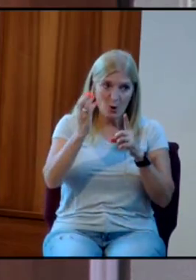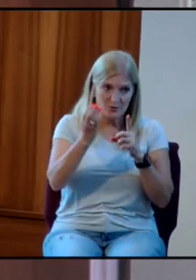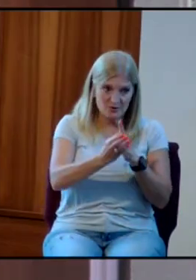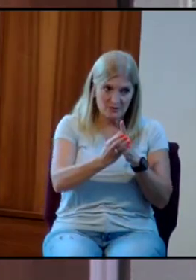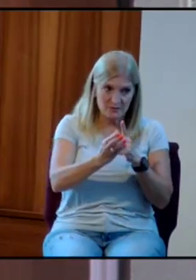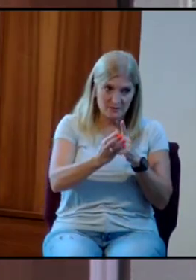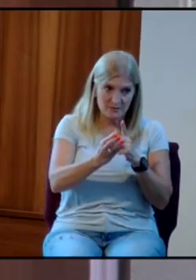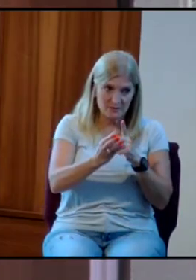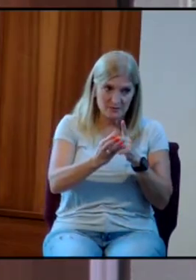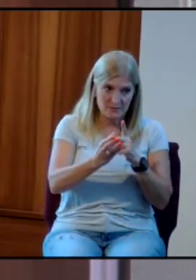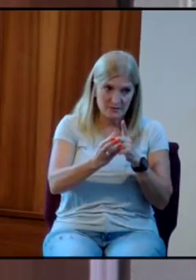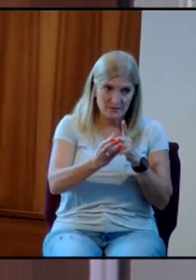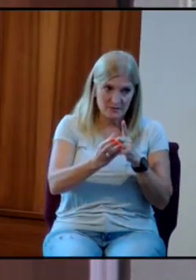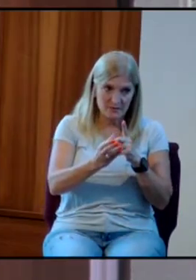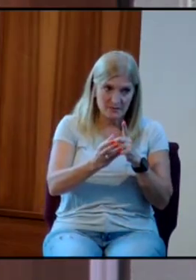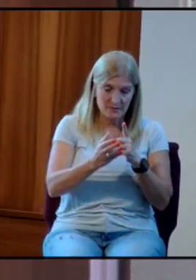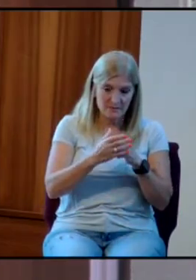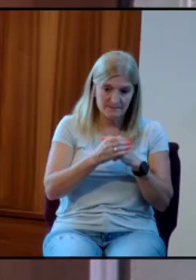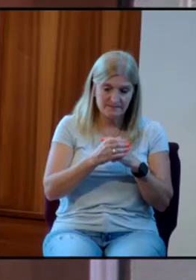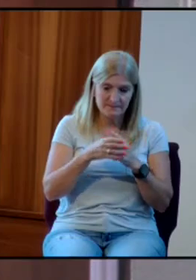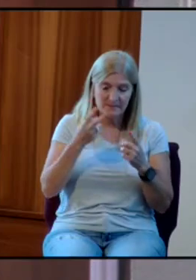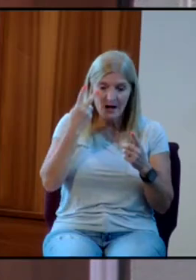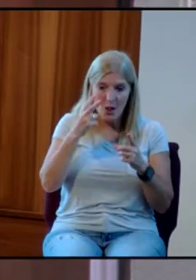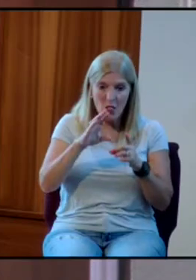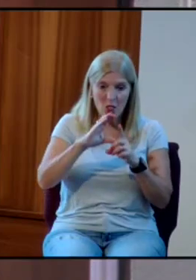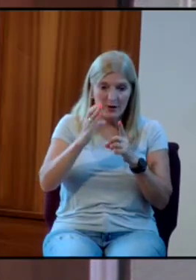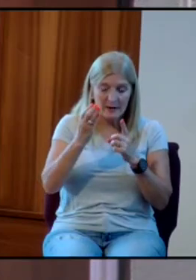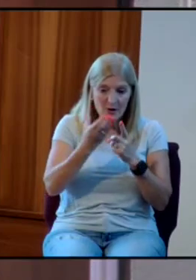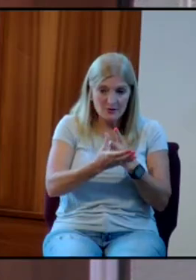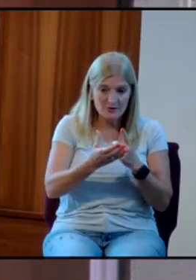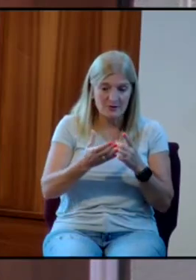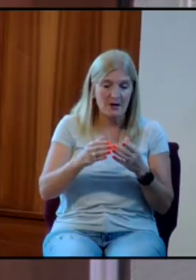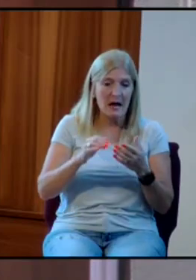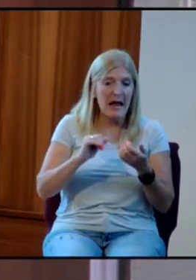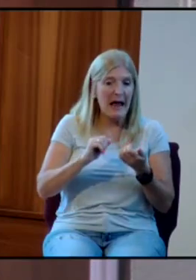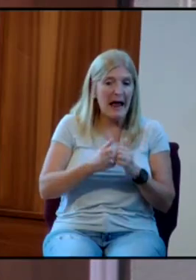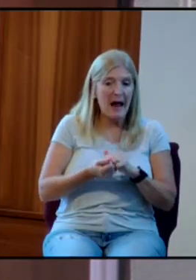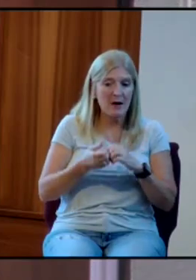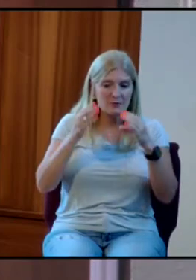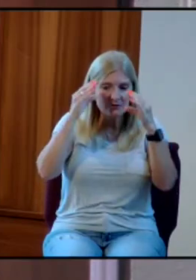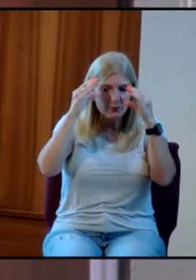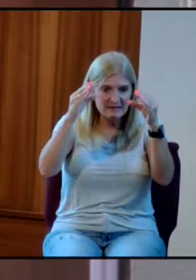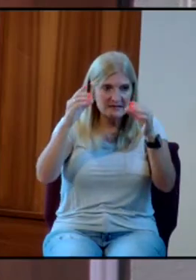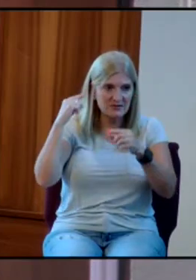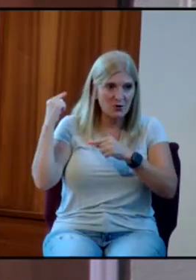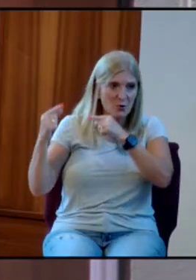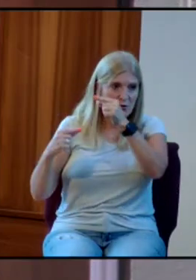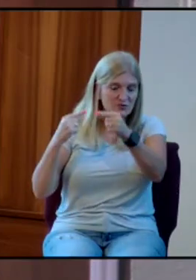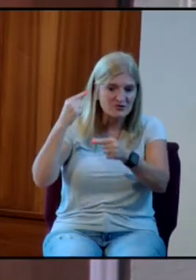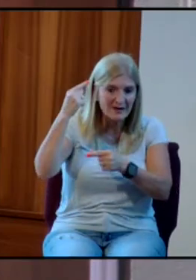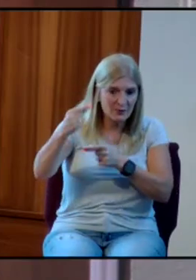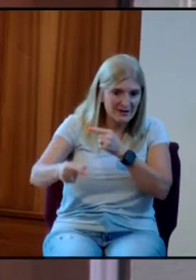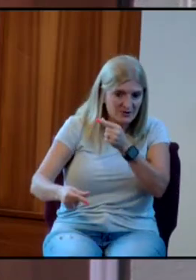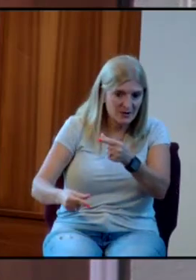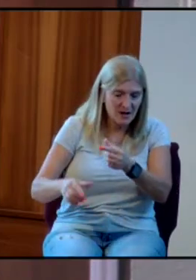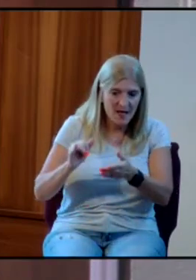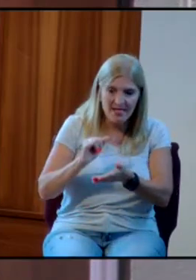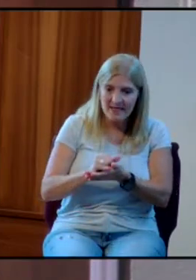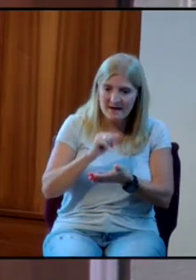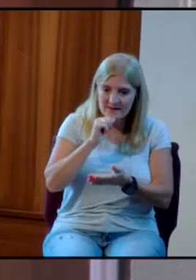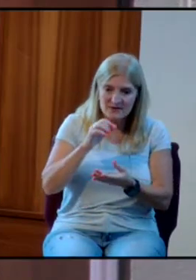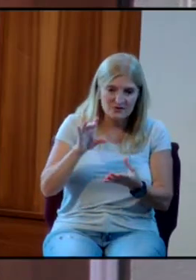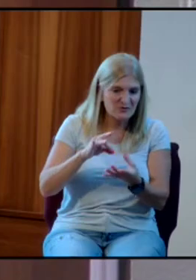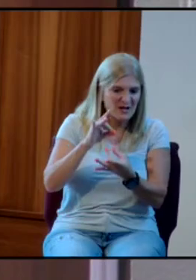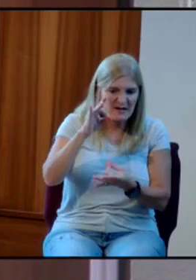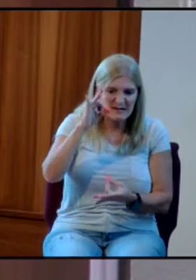How is it that we taught a generation that you're not spiritual at all? You're just